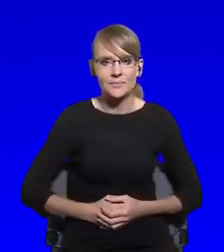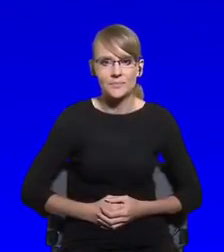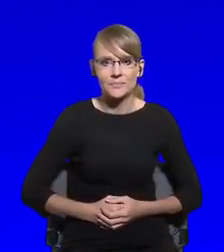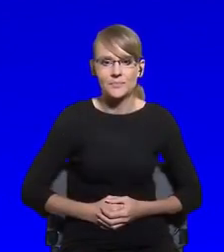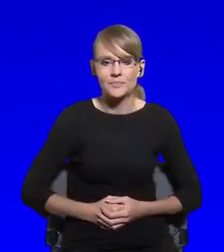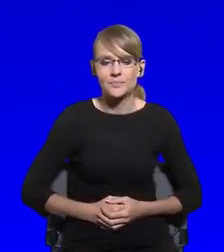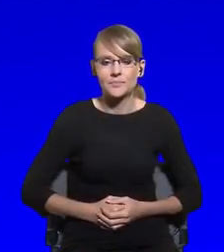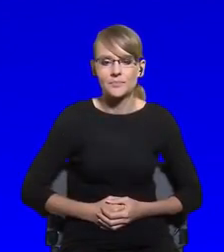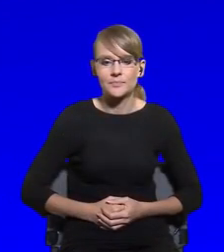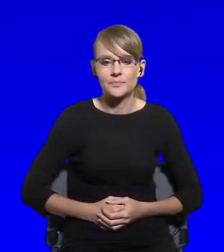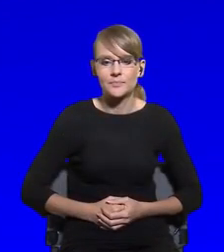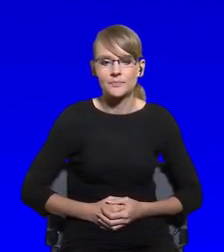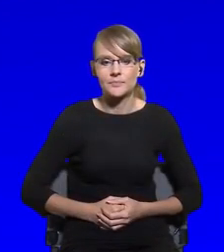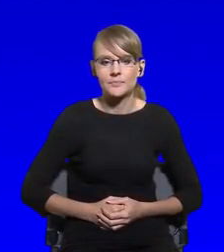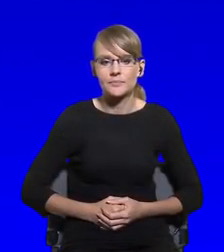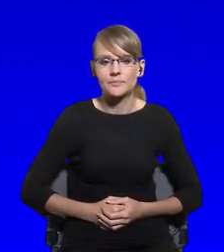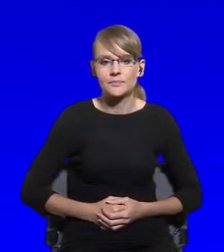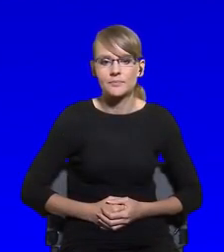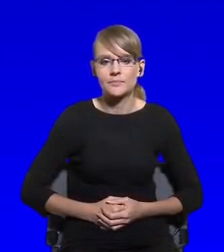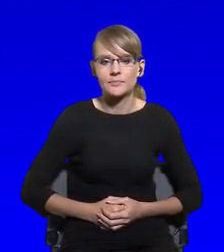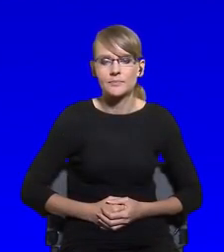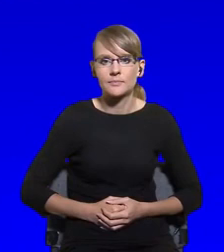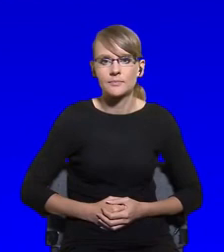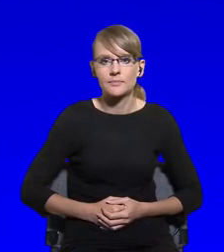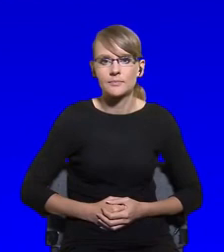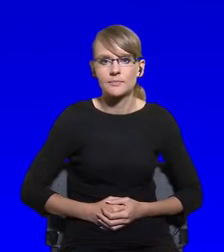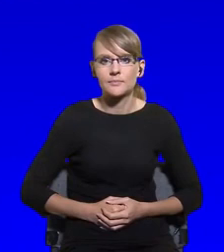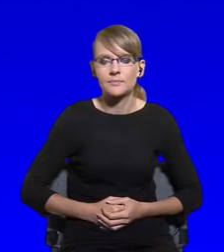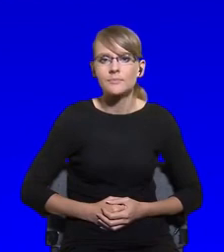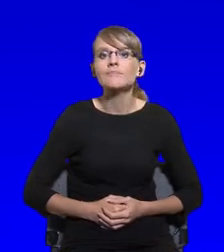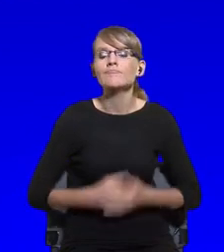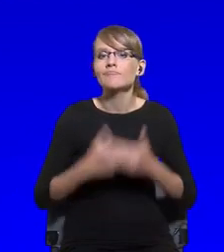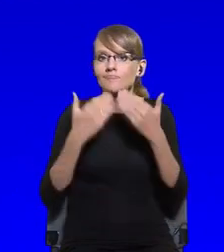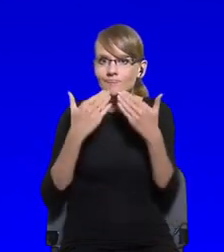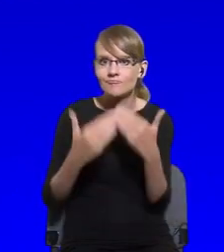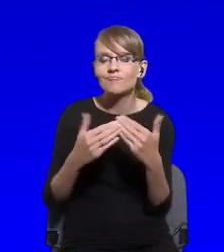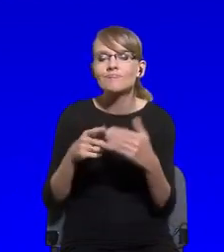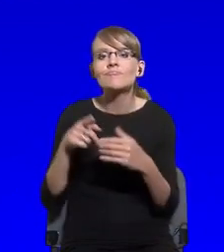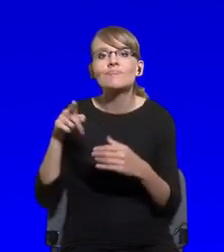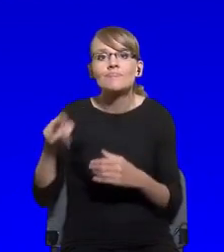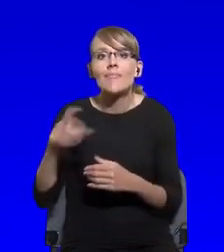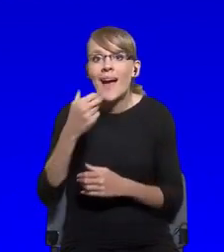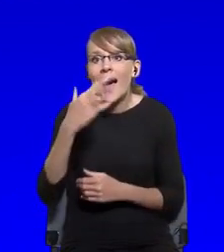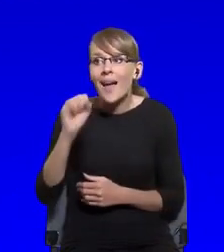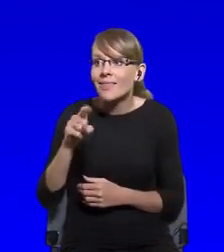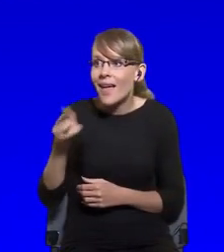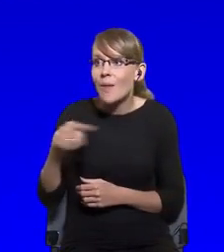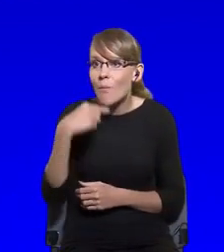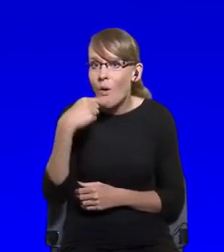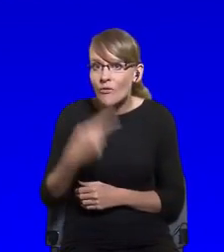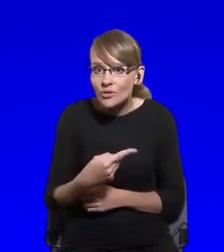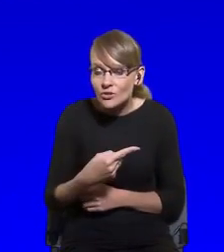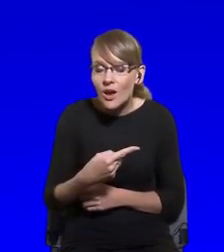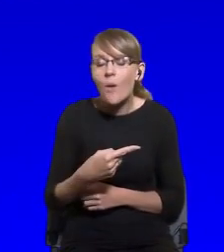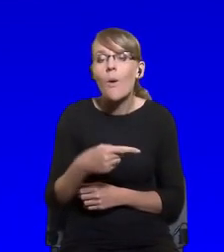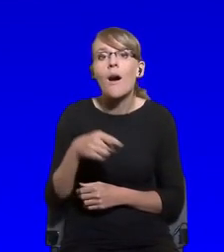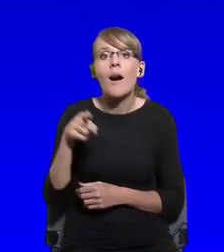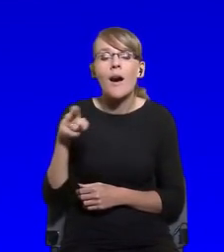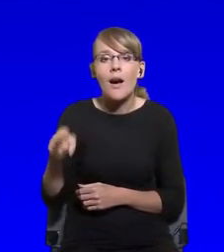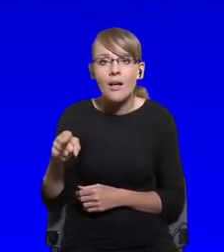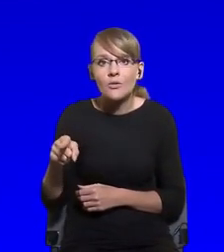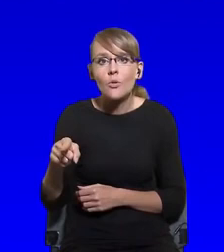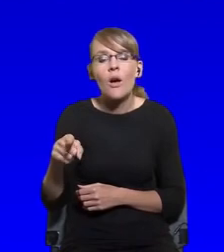One other thing in the follow-up to what Anna has just said, because you were talking about